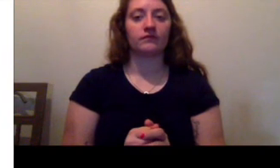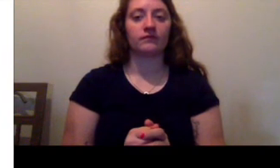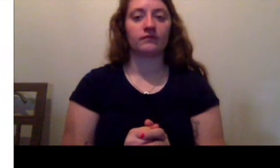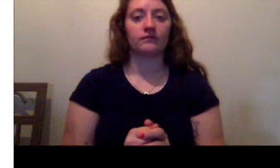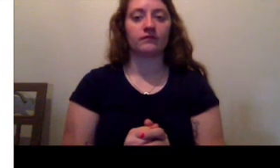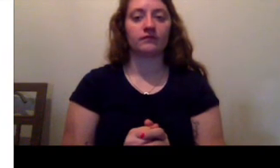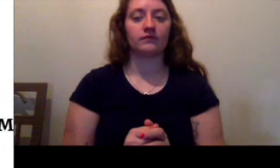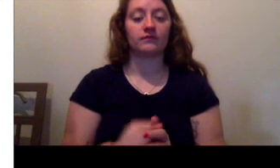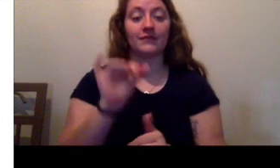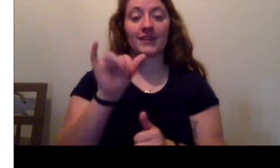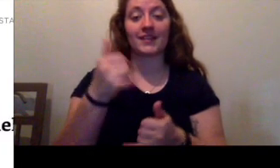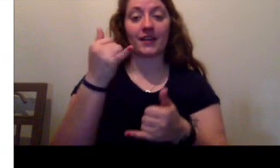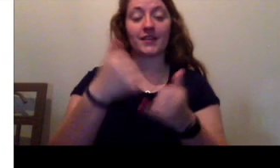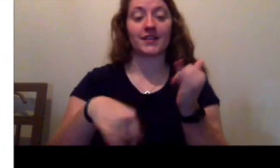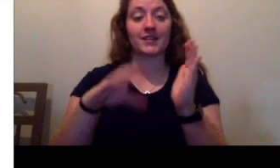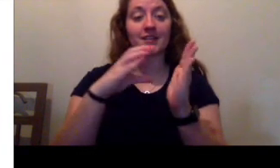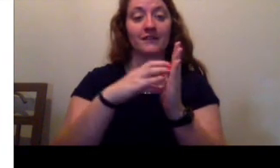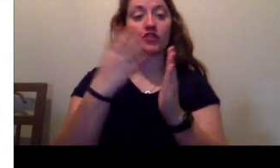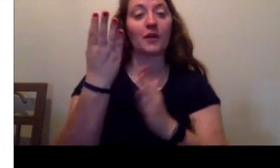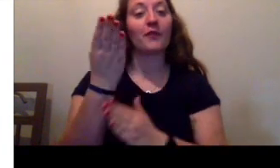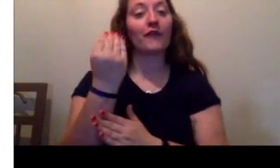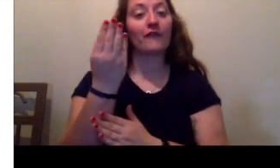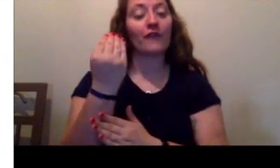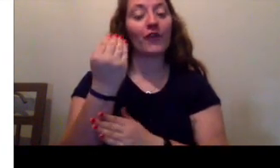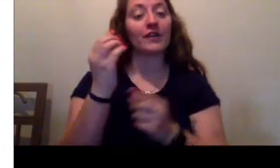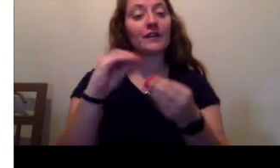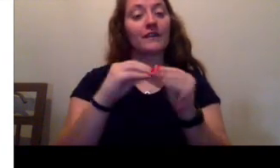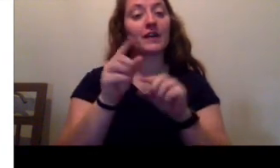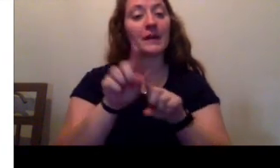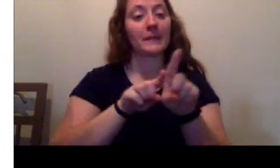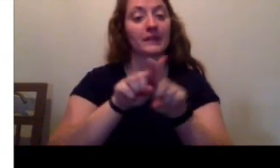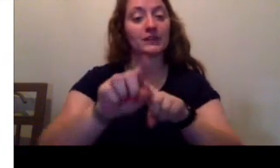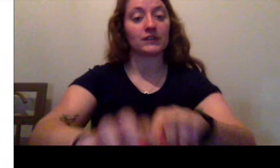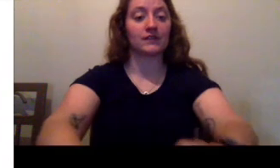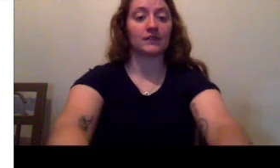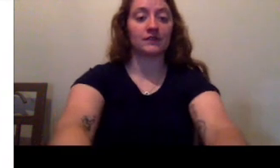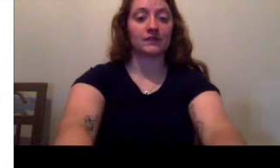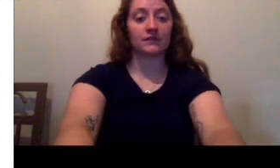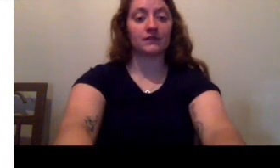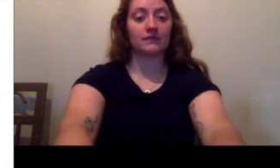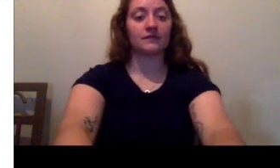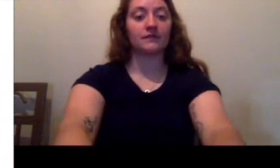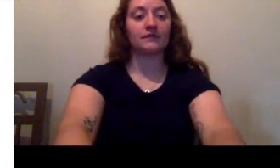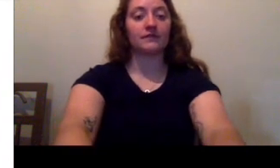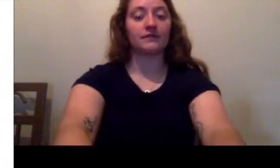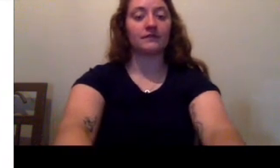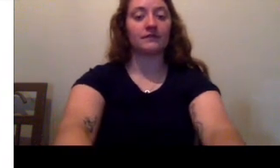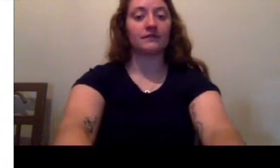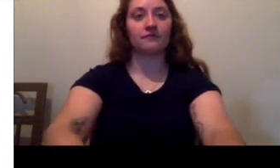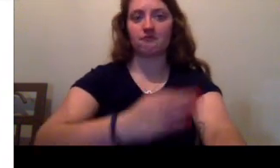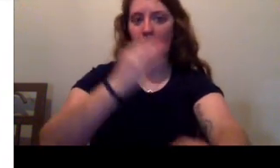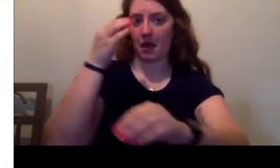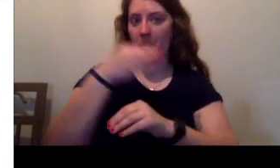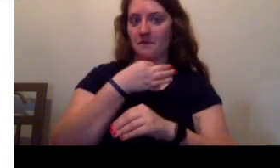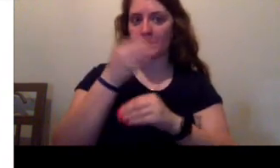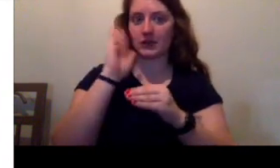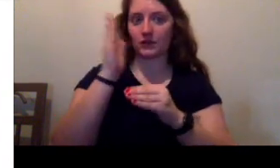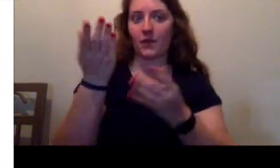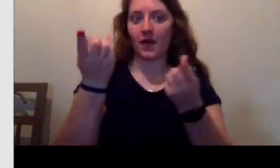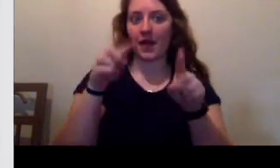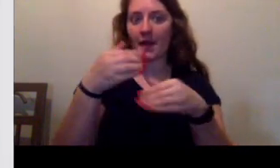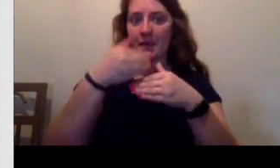And that was chapter 14 of Number the Stars. I wonder what will happen next. Next.